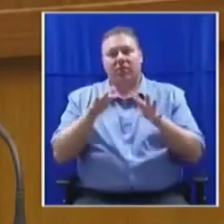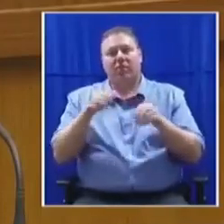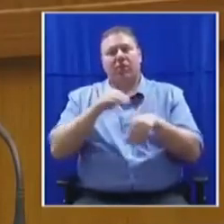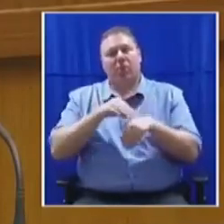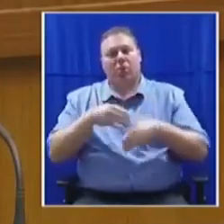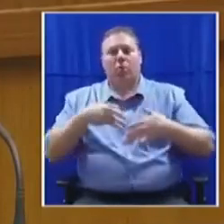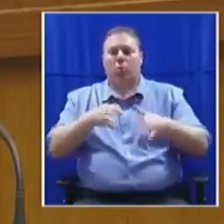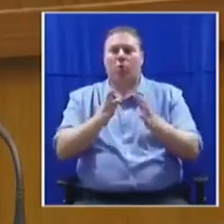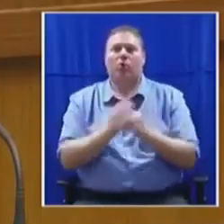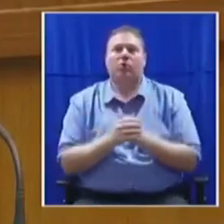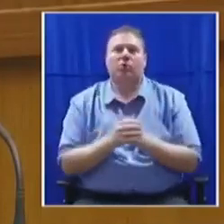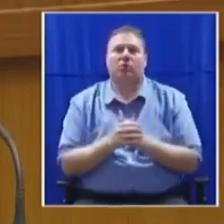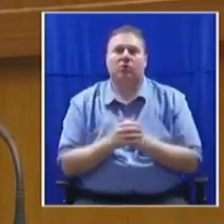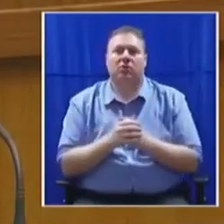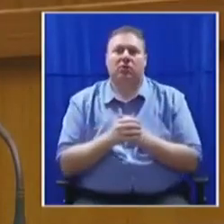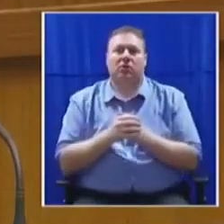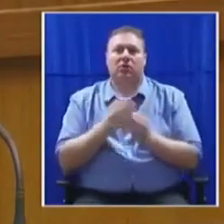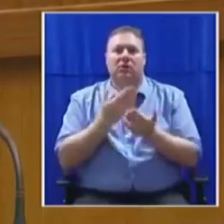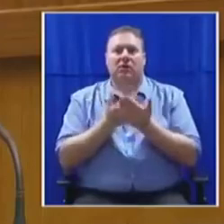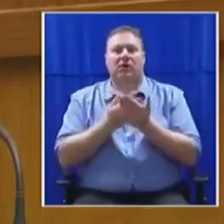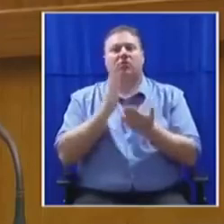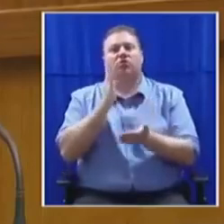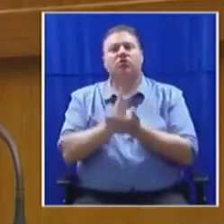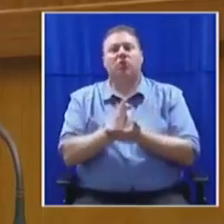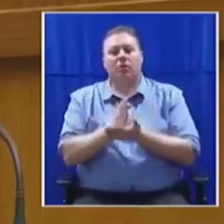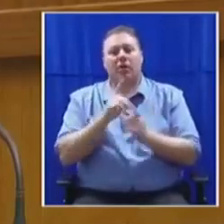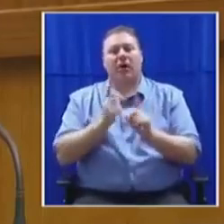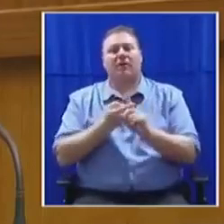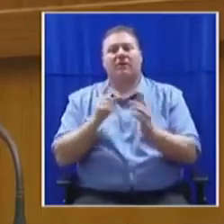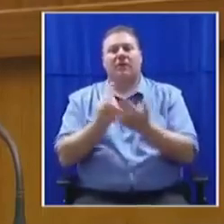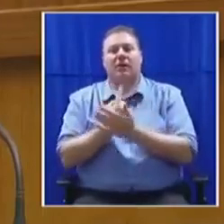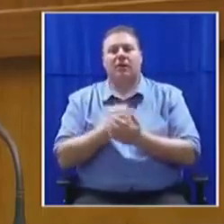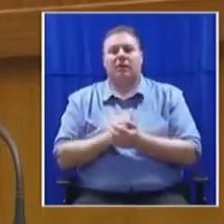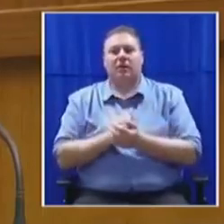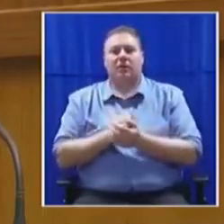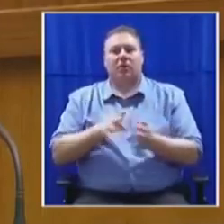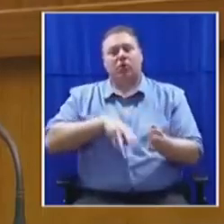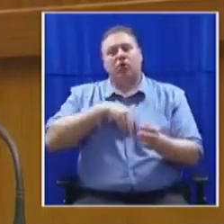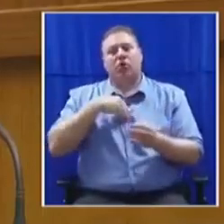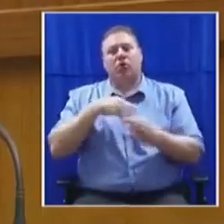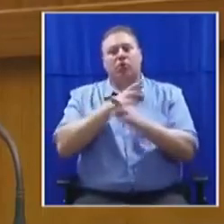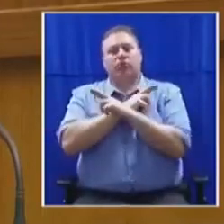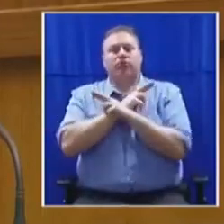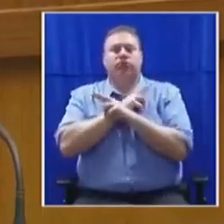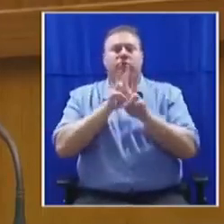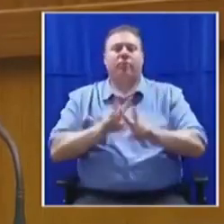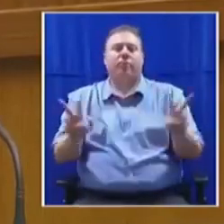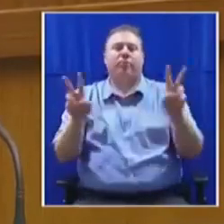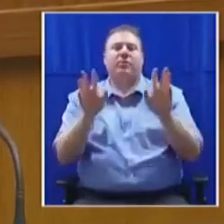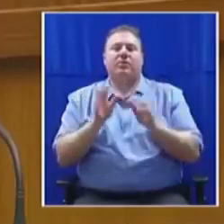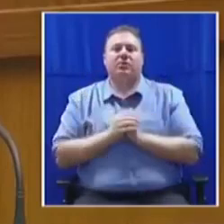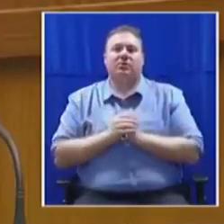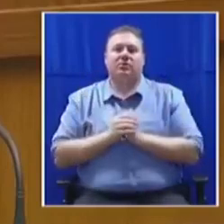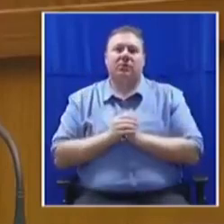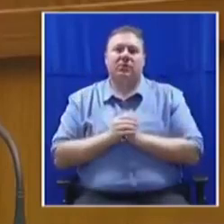roads so that we can prevent such accidents. May a soul rest in perfect peace. We